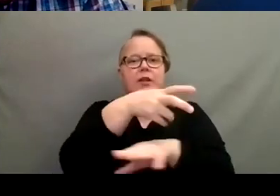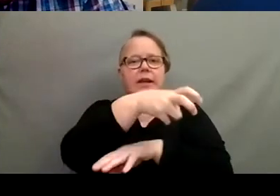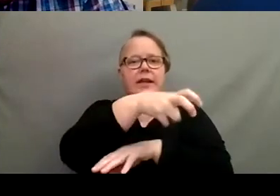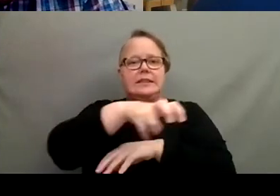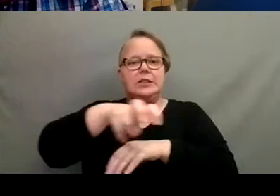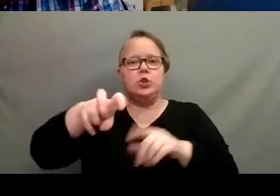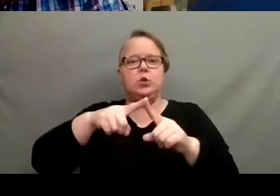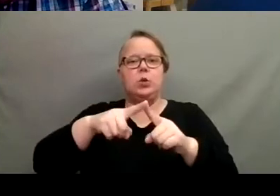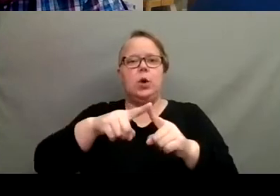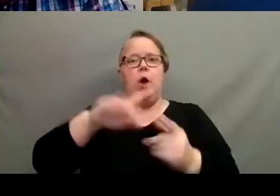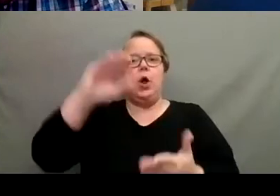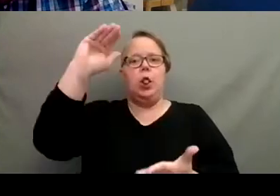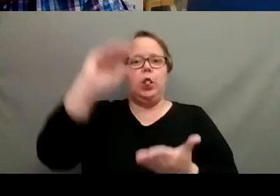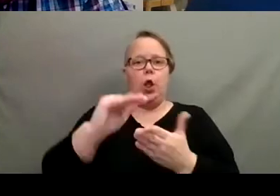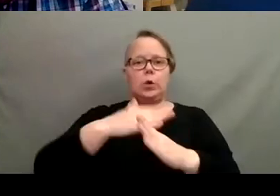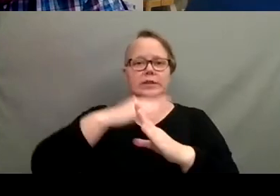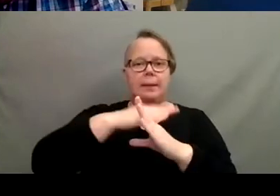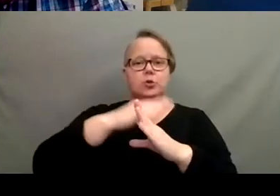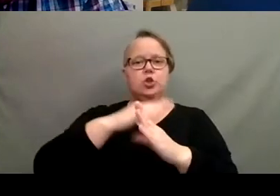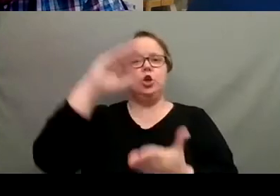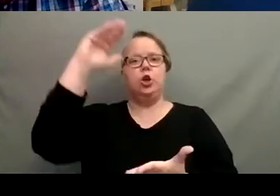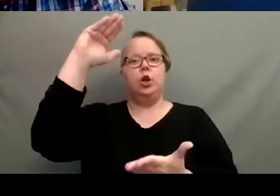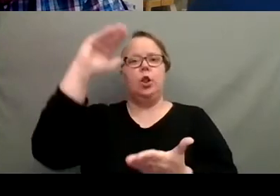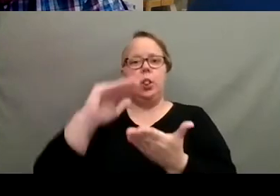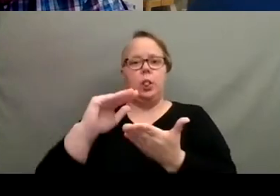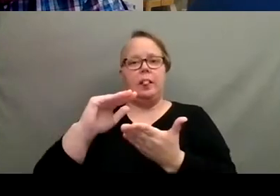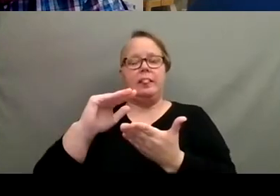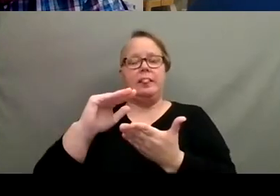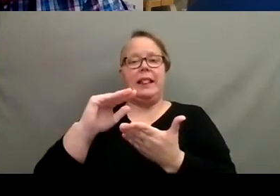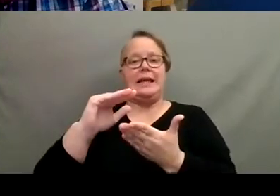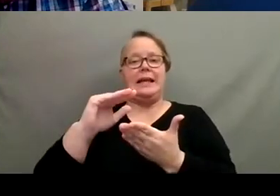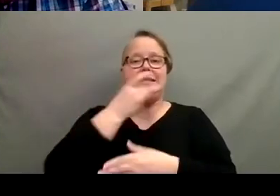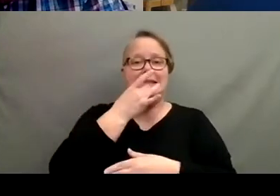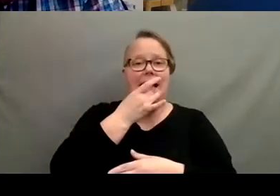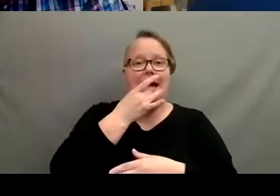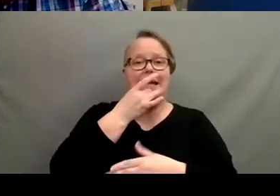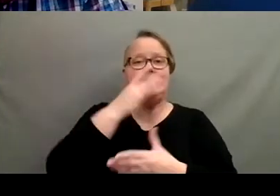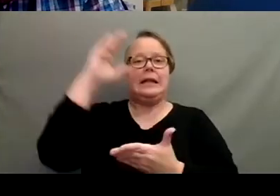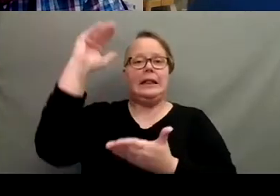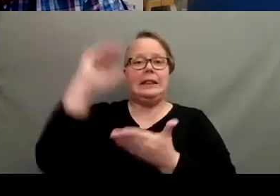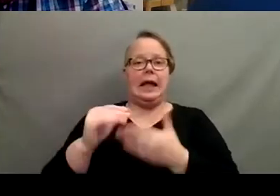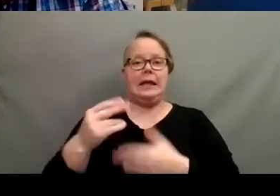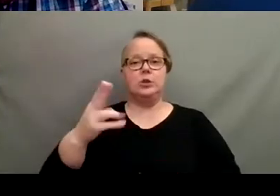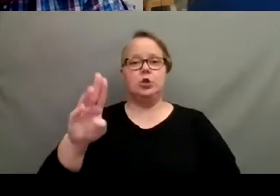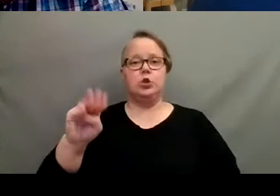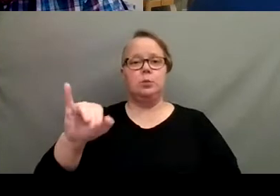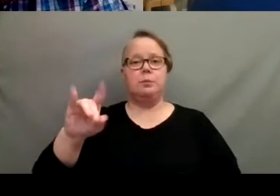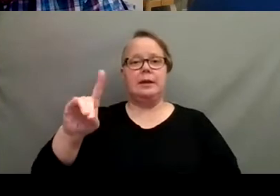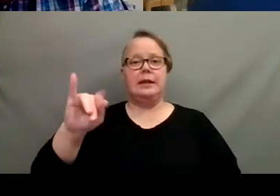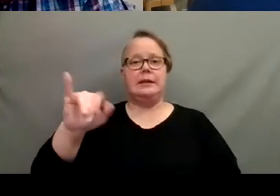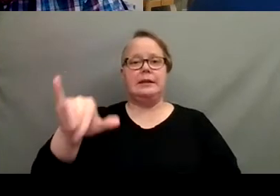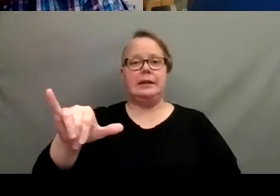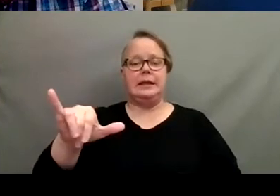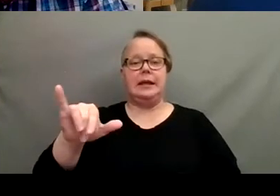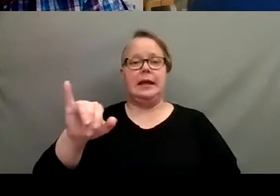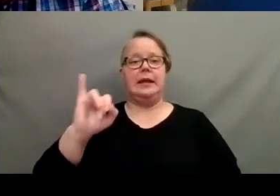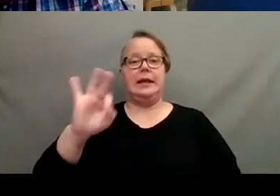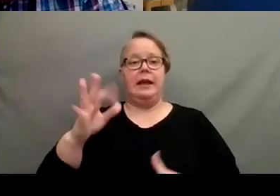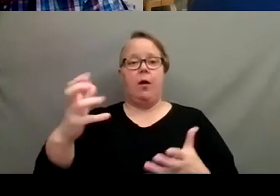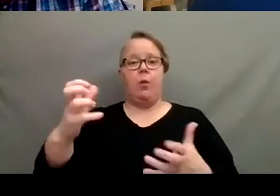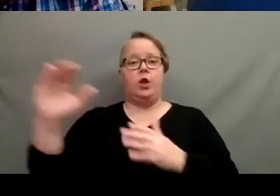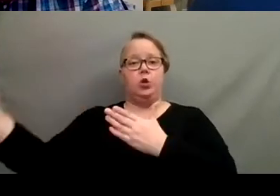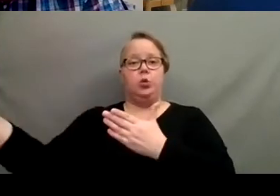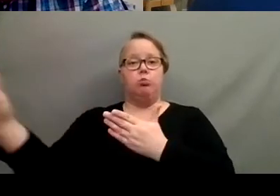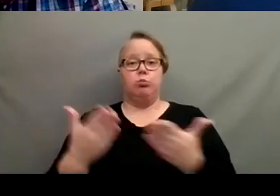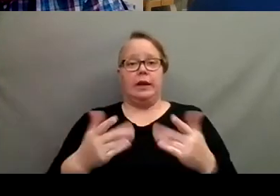lower temperatures, less light, less humidity. And then after I leave them in the garage for a bit, if they're ones that I want to bring in to the house